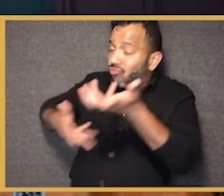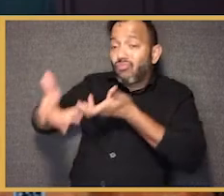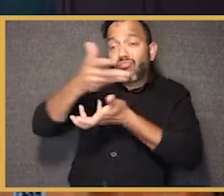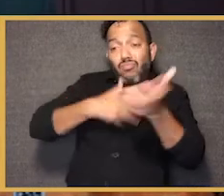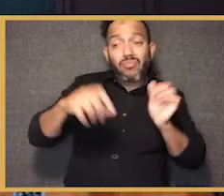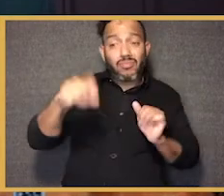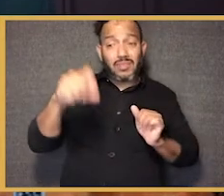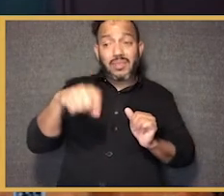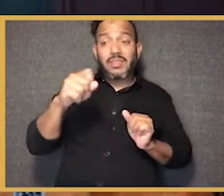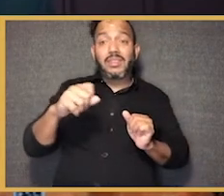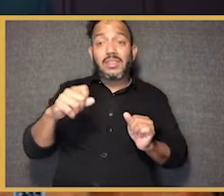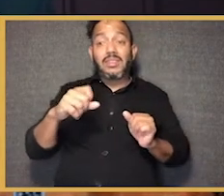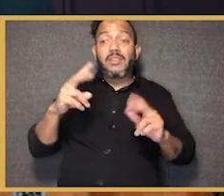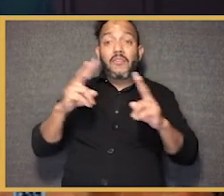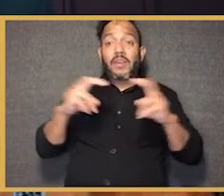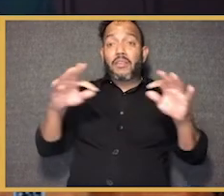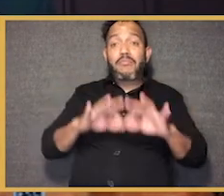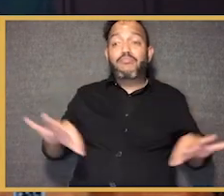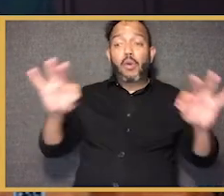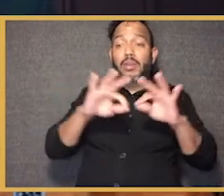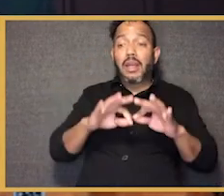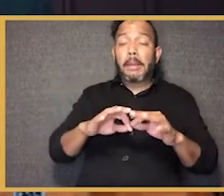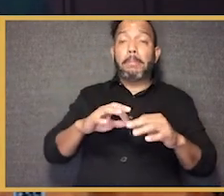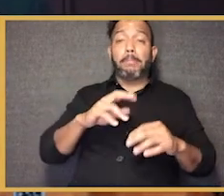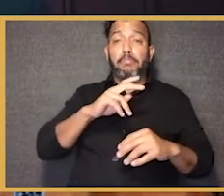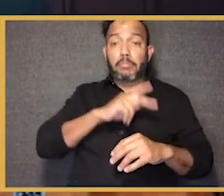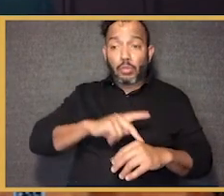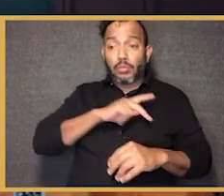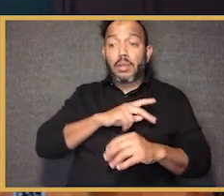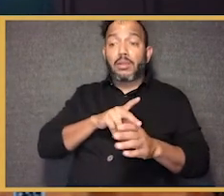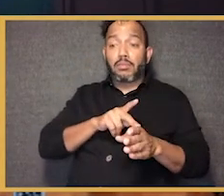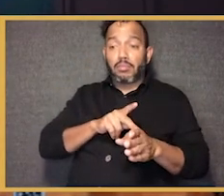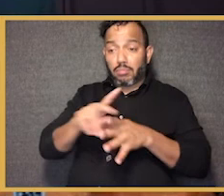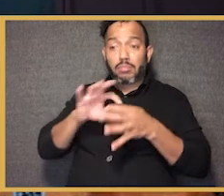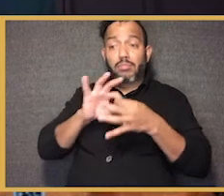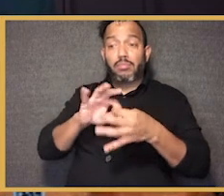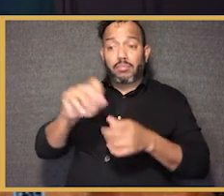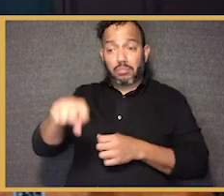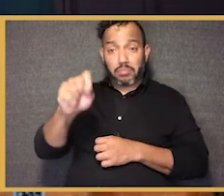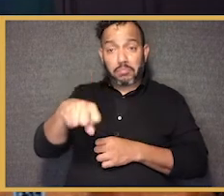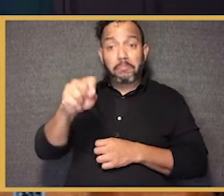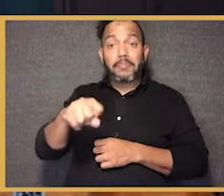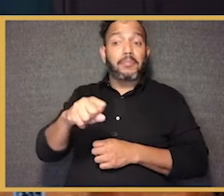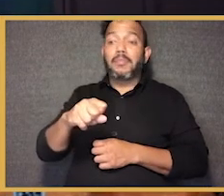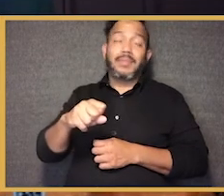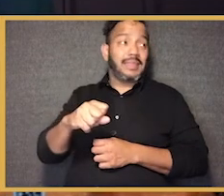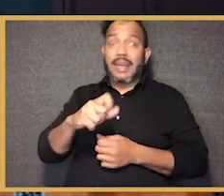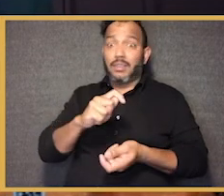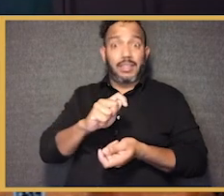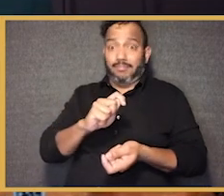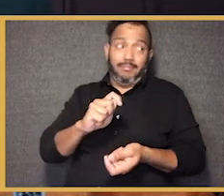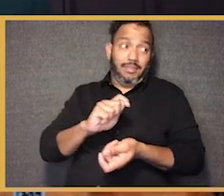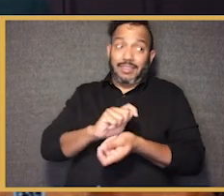as a policymaker and made some very important personal and professional relationships with classmates that